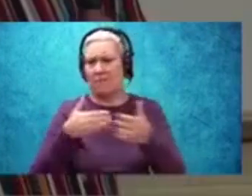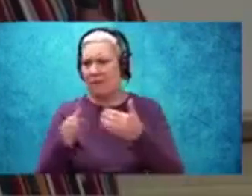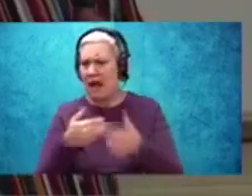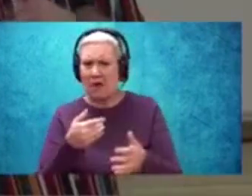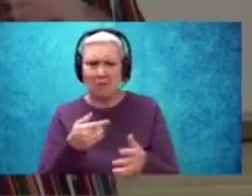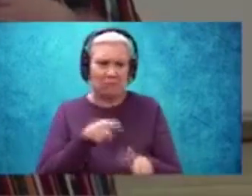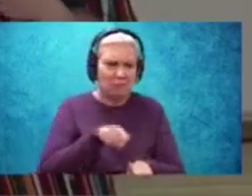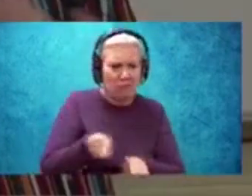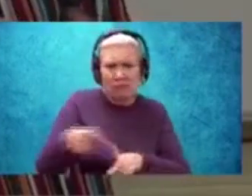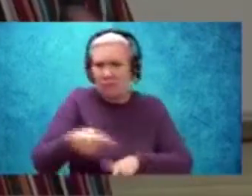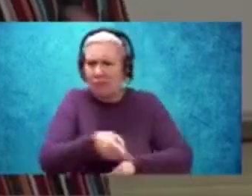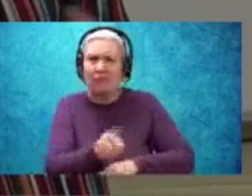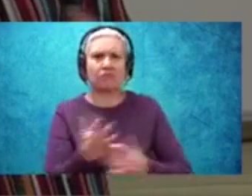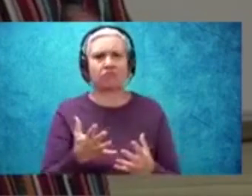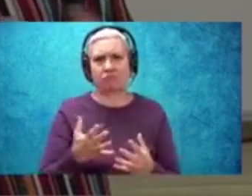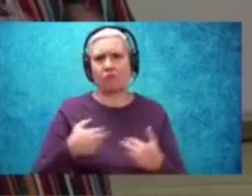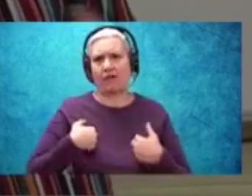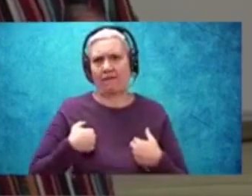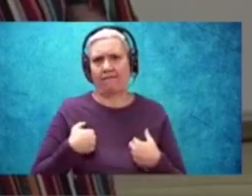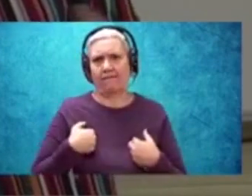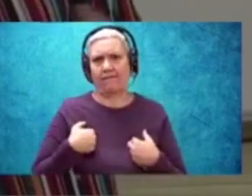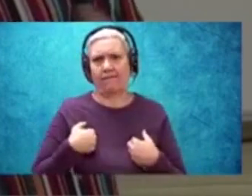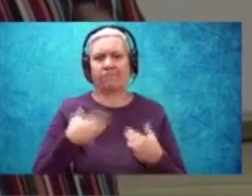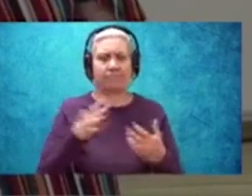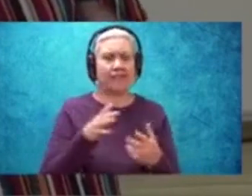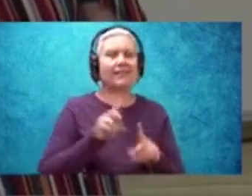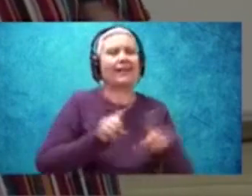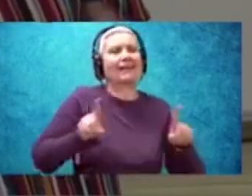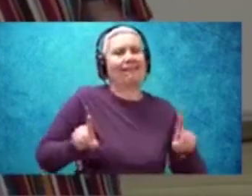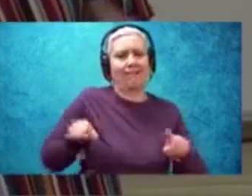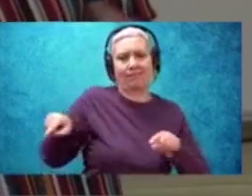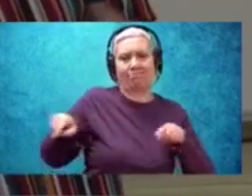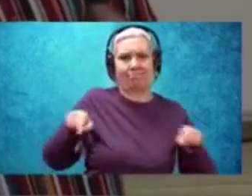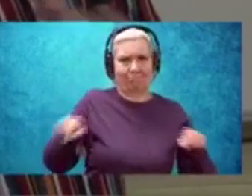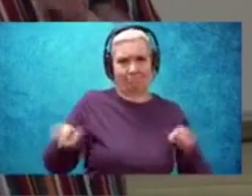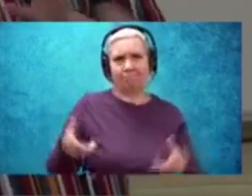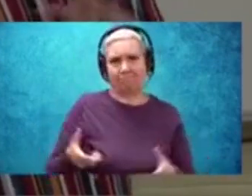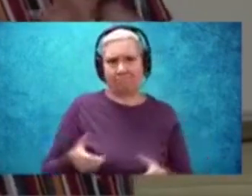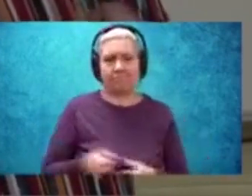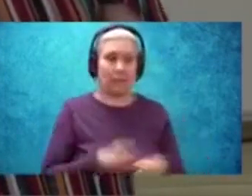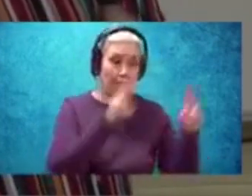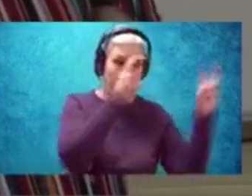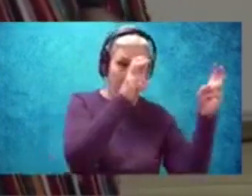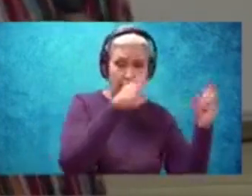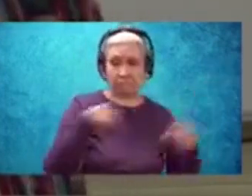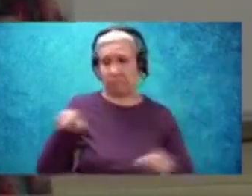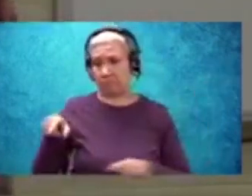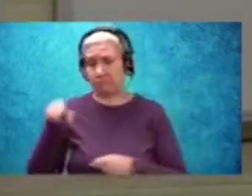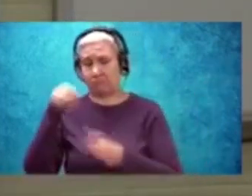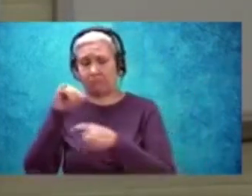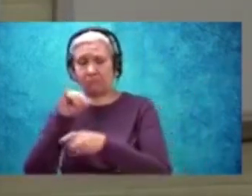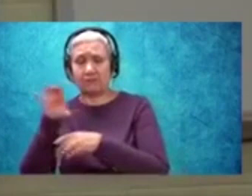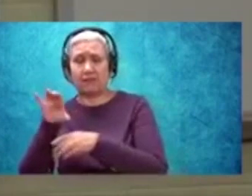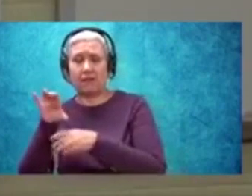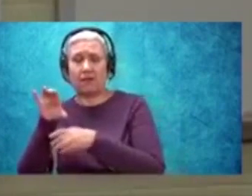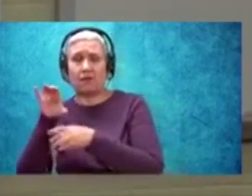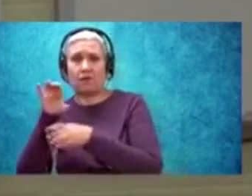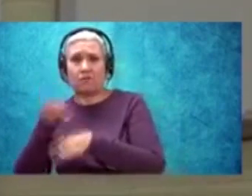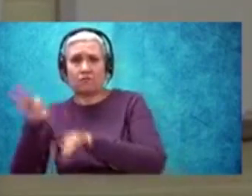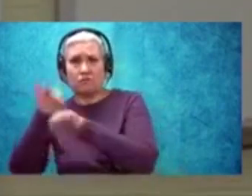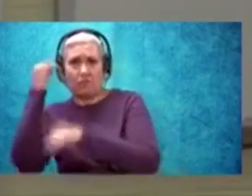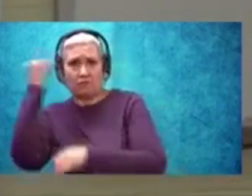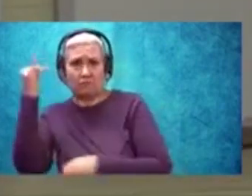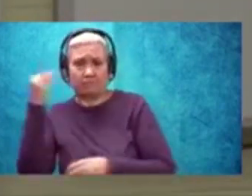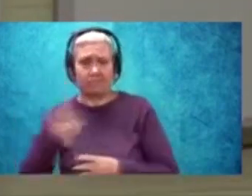between central idea and theme. Now, I want to give you an illustration before we look at a text.